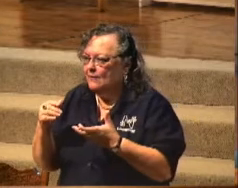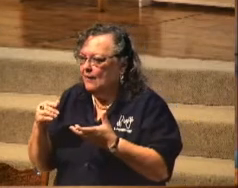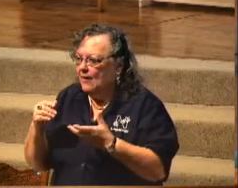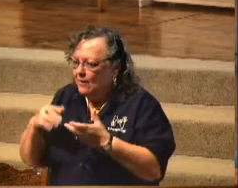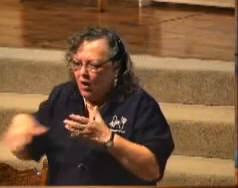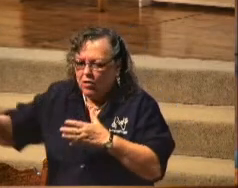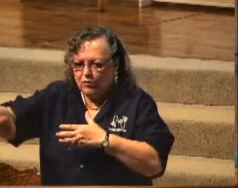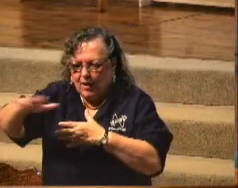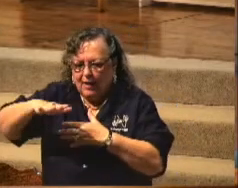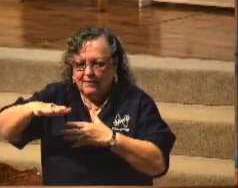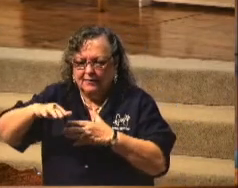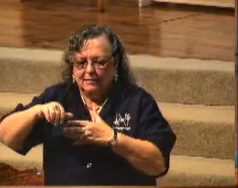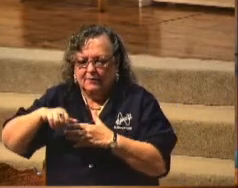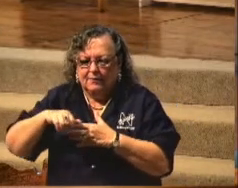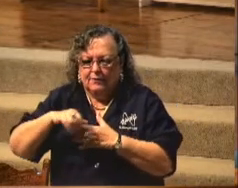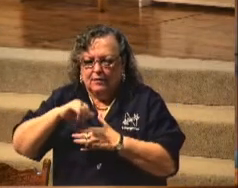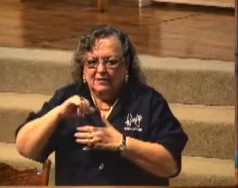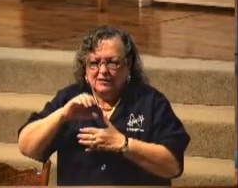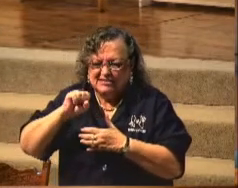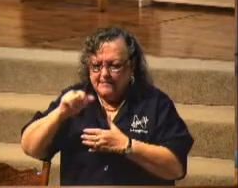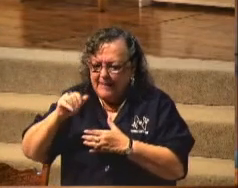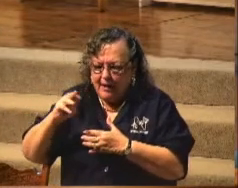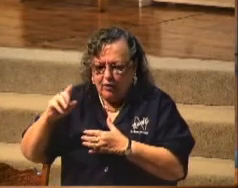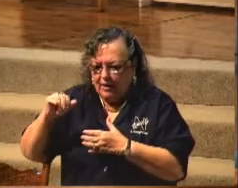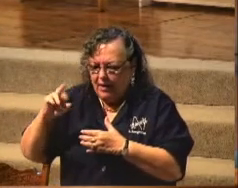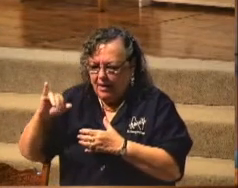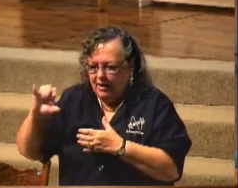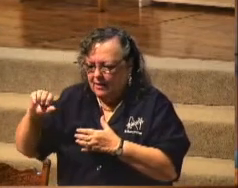And in Samaria, that's at the store.